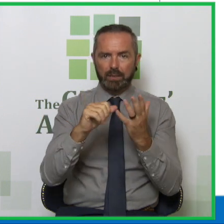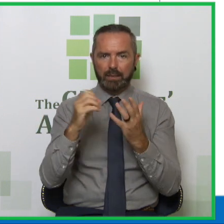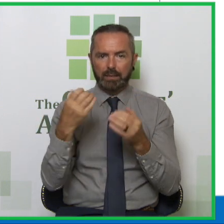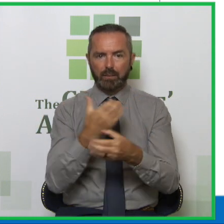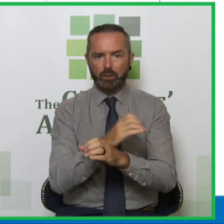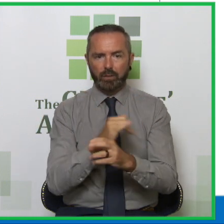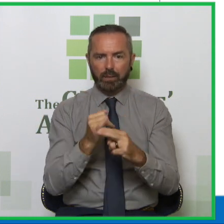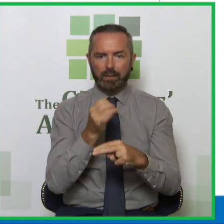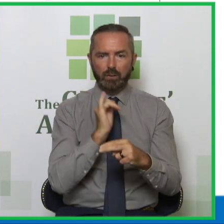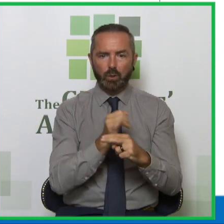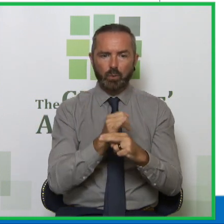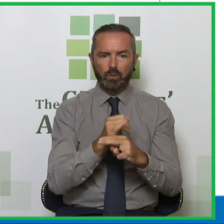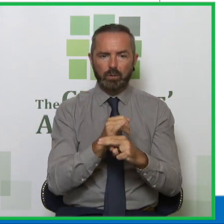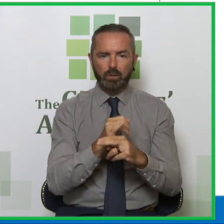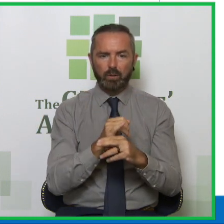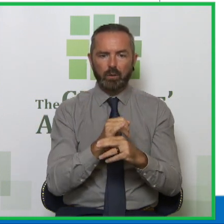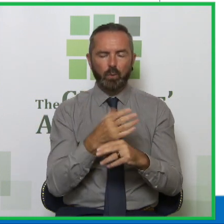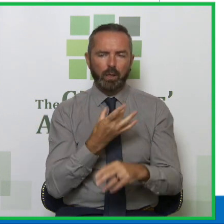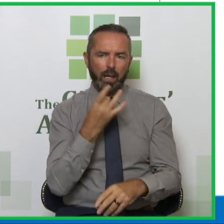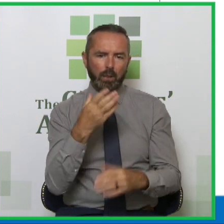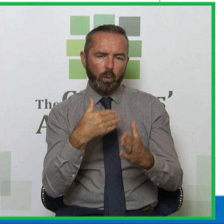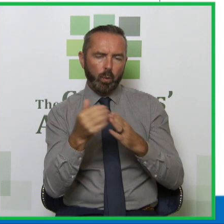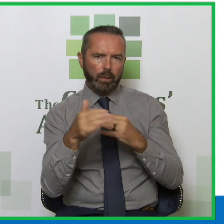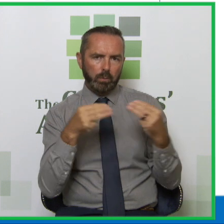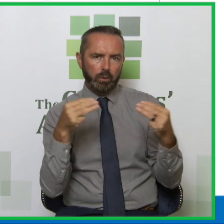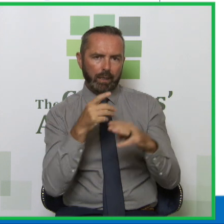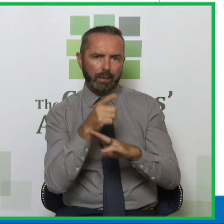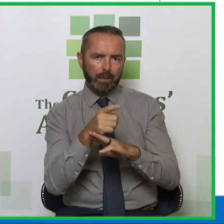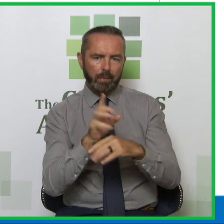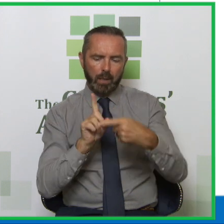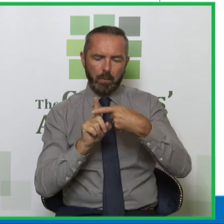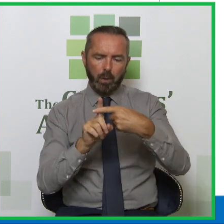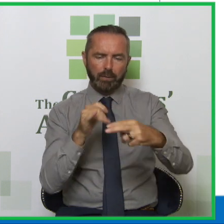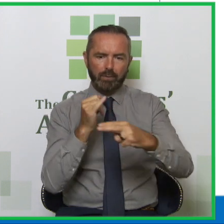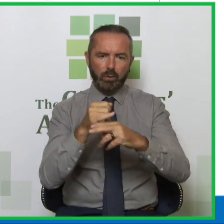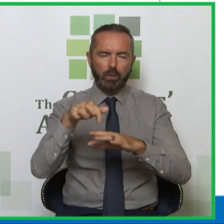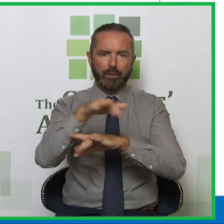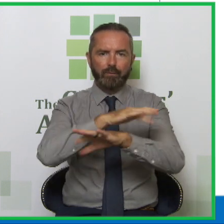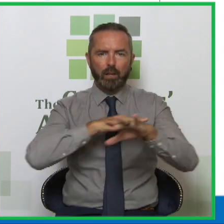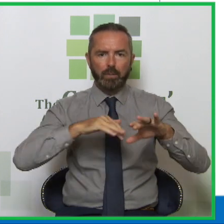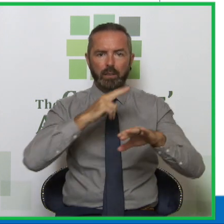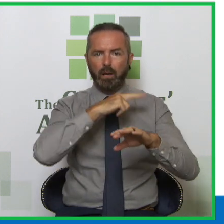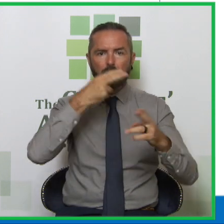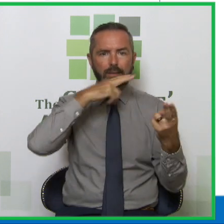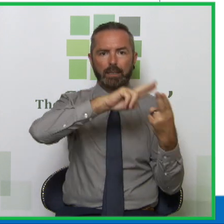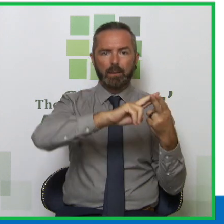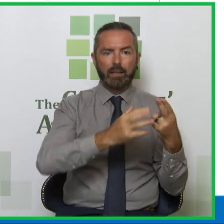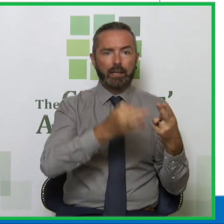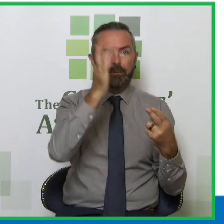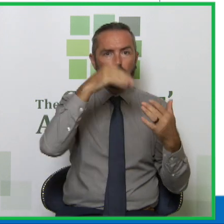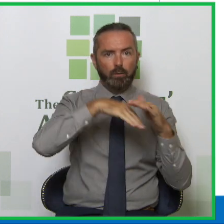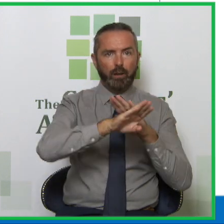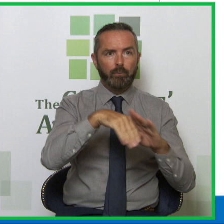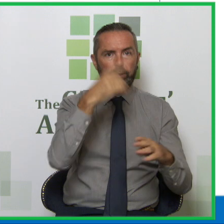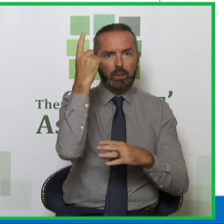schools and we said what protects them? Positive school environment. Not a stigmatize. You go in with dirty uniform or your homework